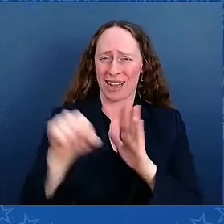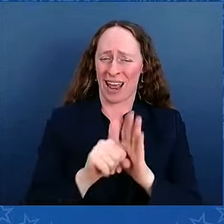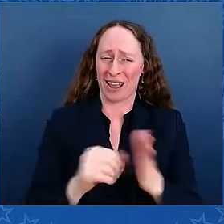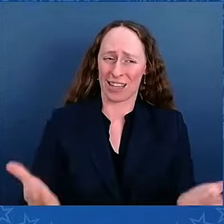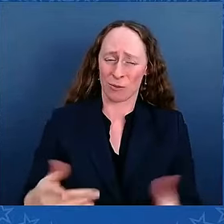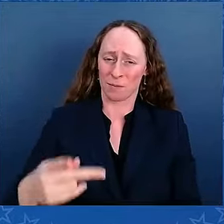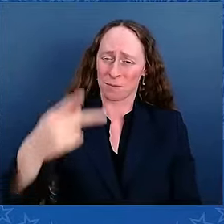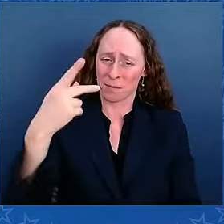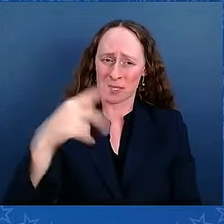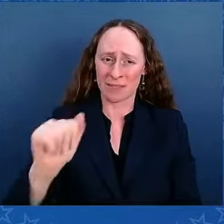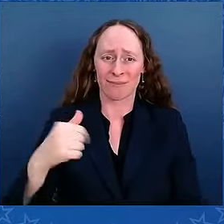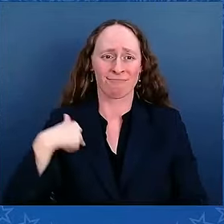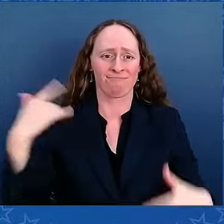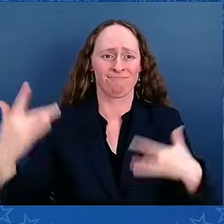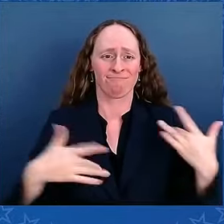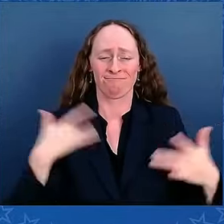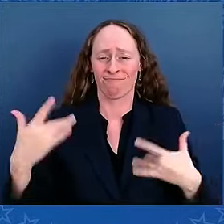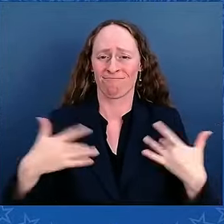our own, President Joe Biden.